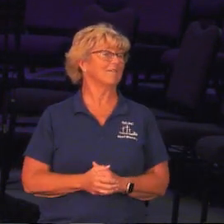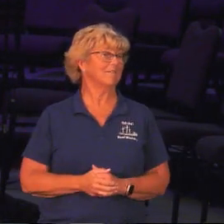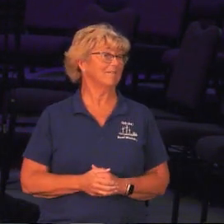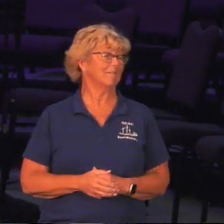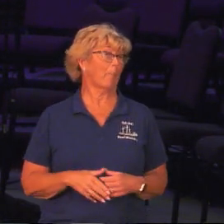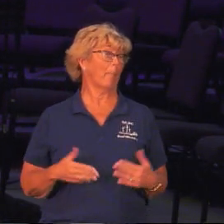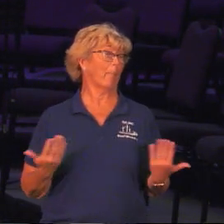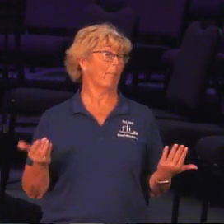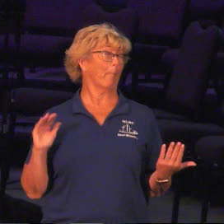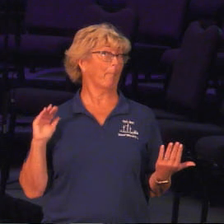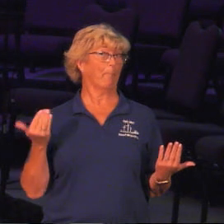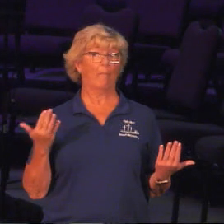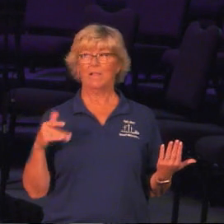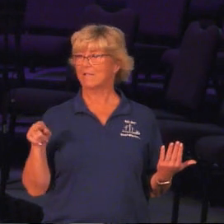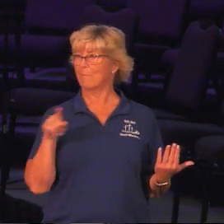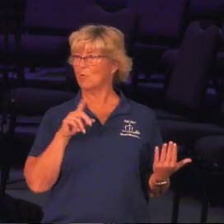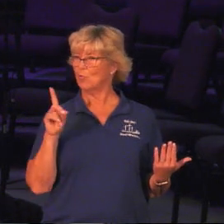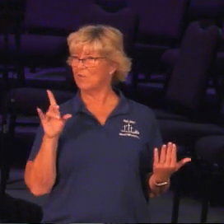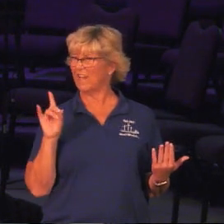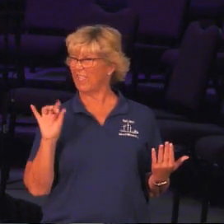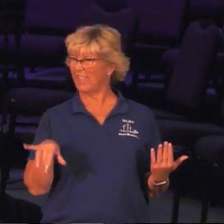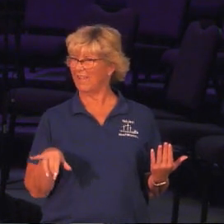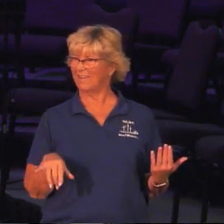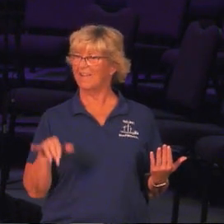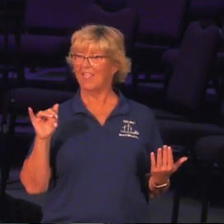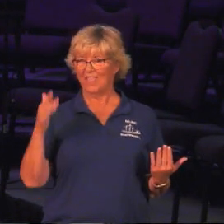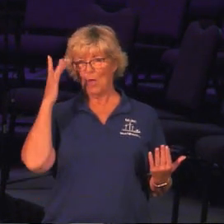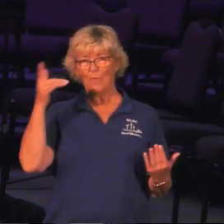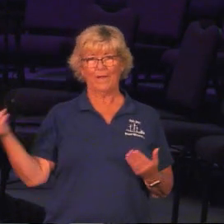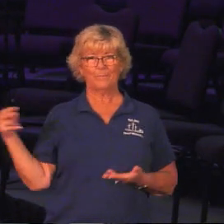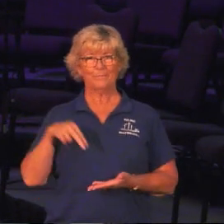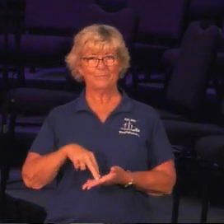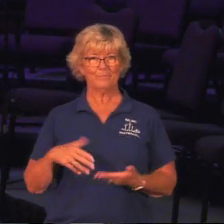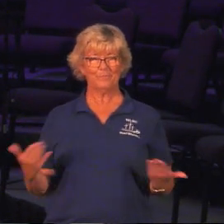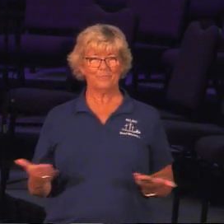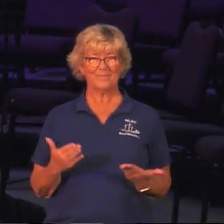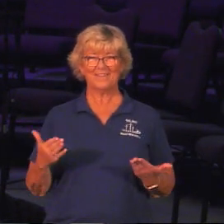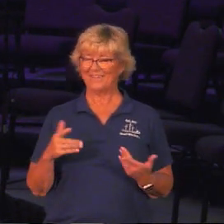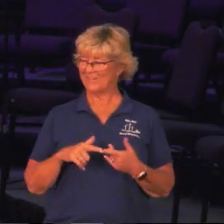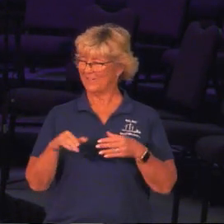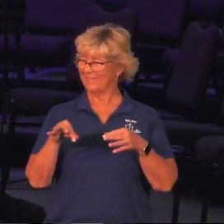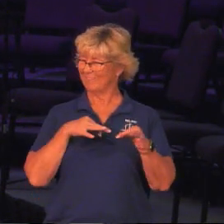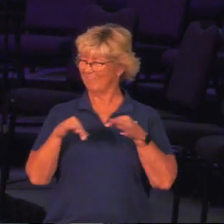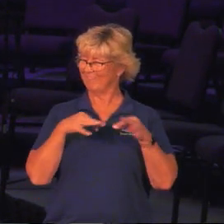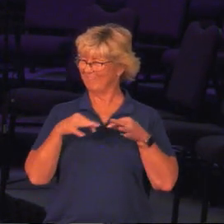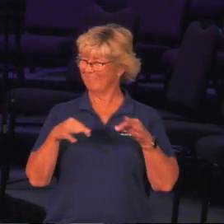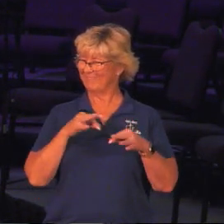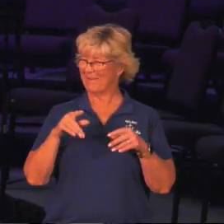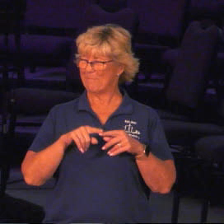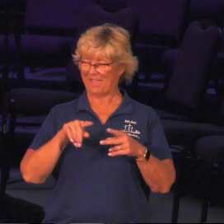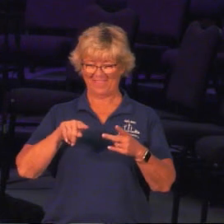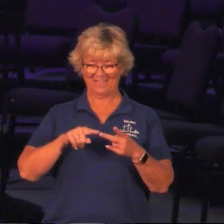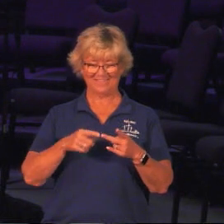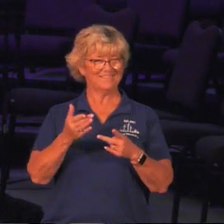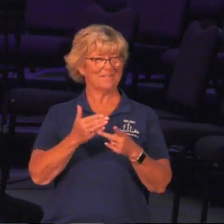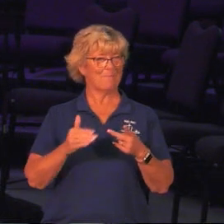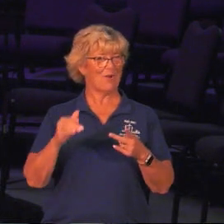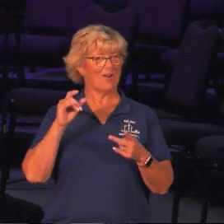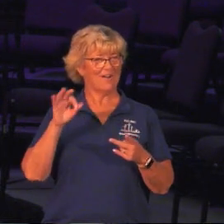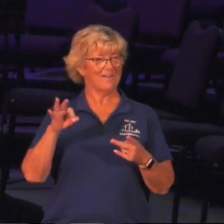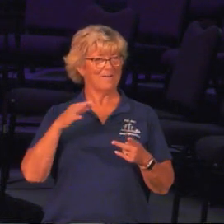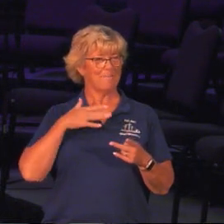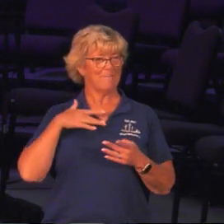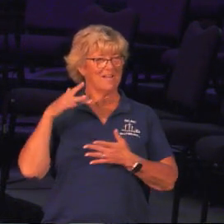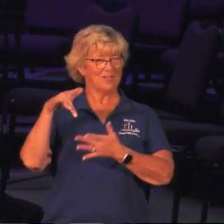Well, apparently, some of you have done that because that's why I'm here this morning. I'm here to share the second half of that trip, which is India. But